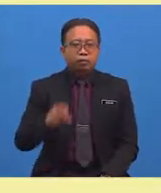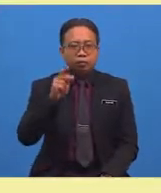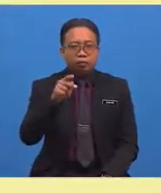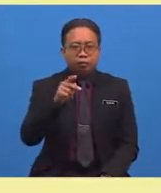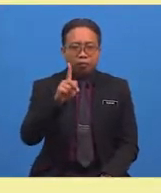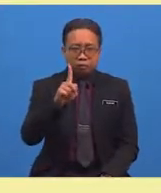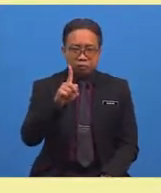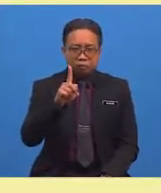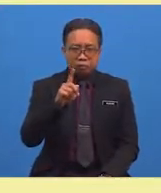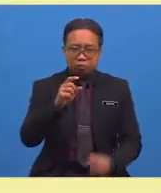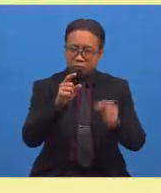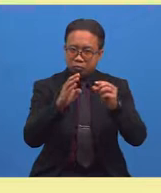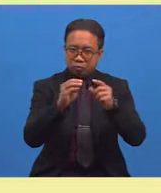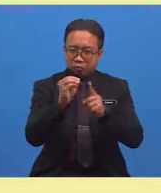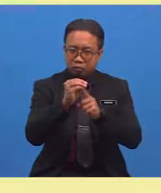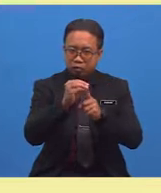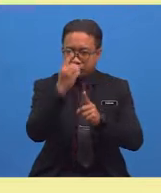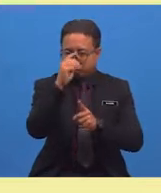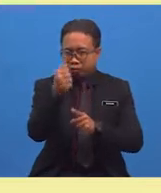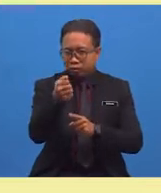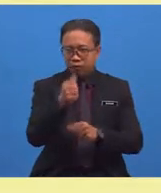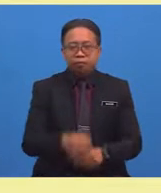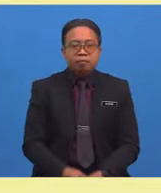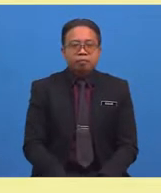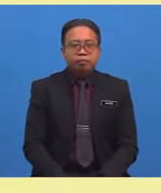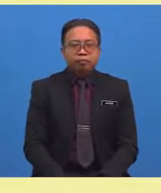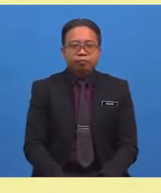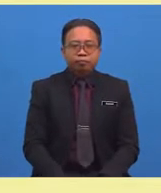point for you. So, on to the next one.